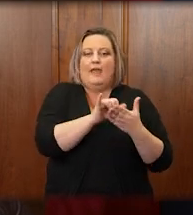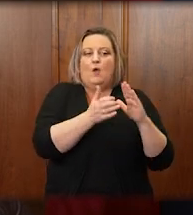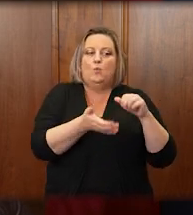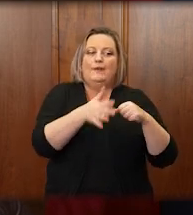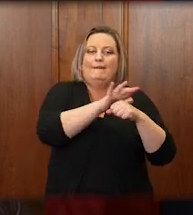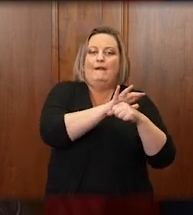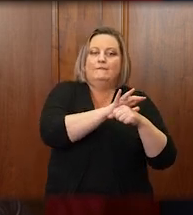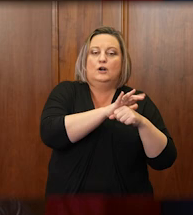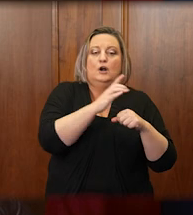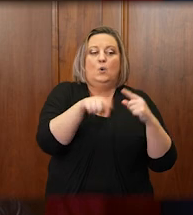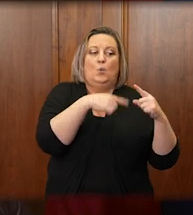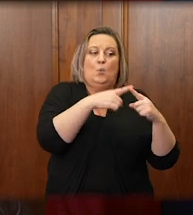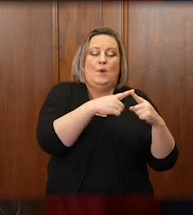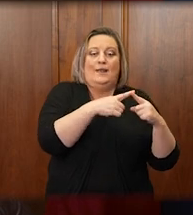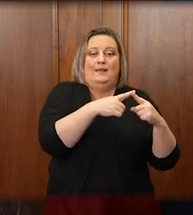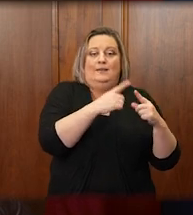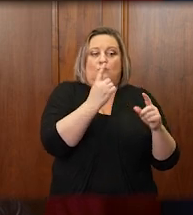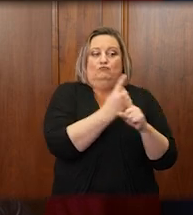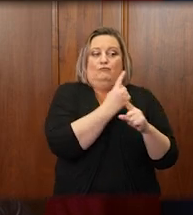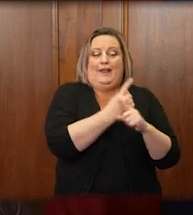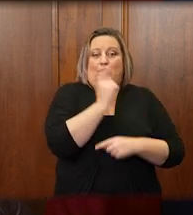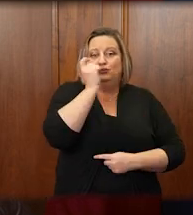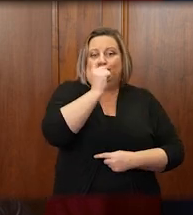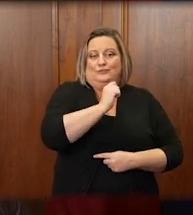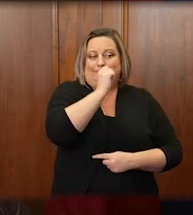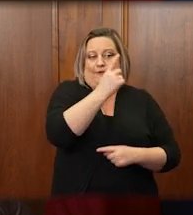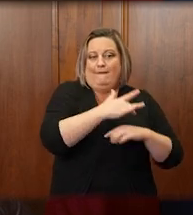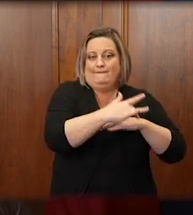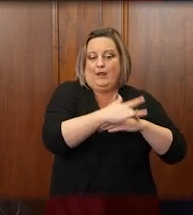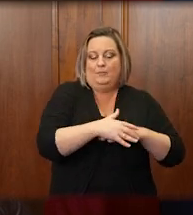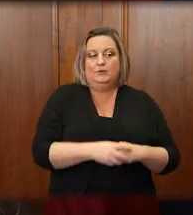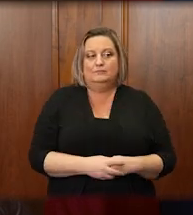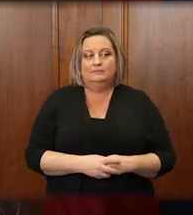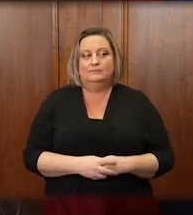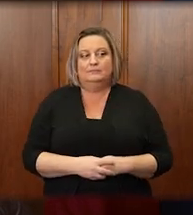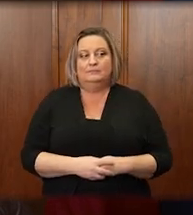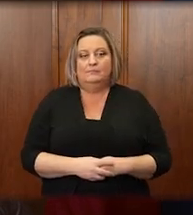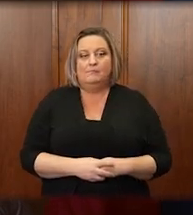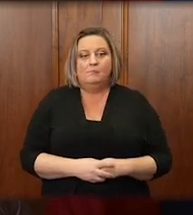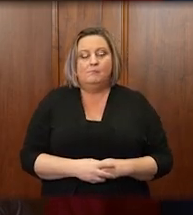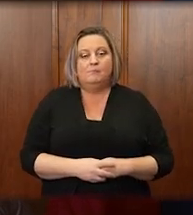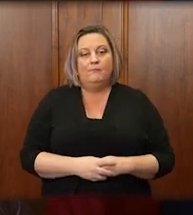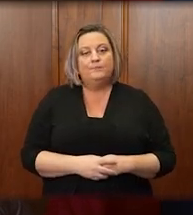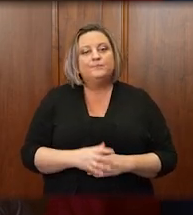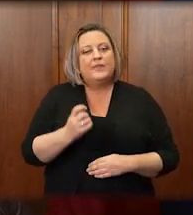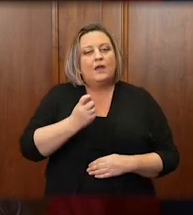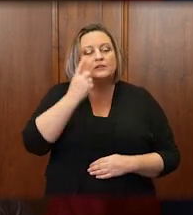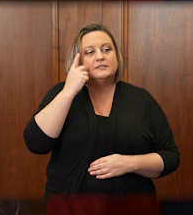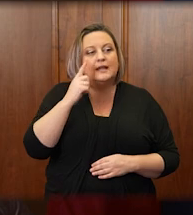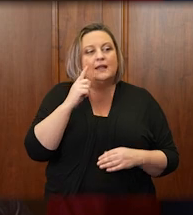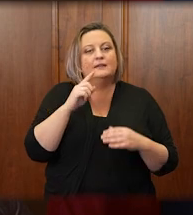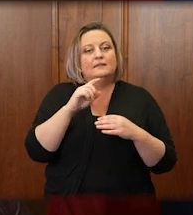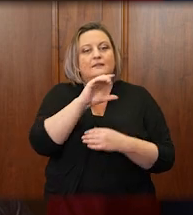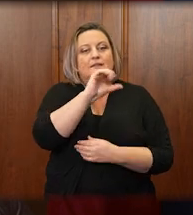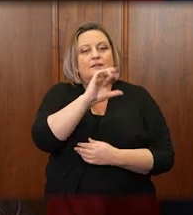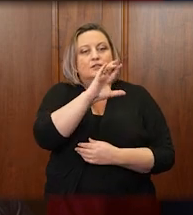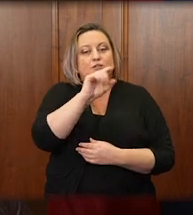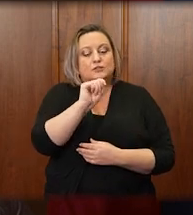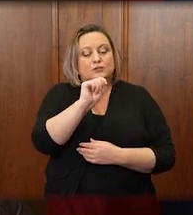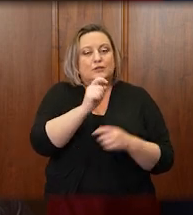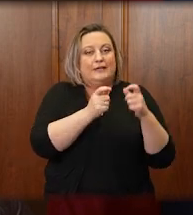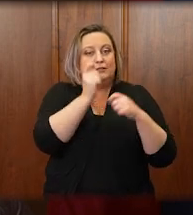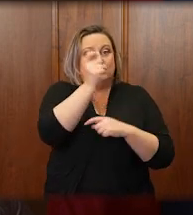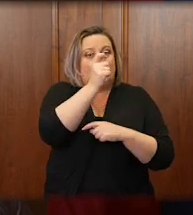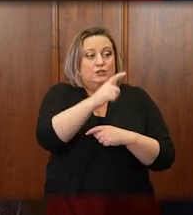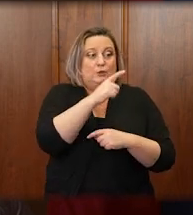the circuit judges were unavailable. And remember, these are what we call the 24-7 judges. The circuit judges must respond to